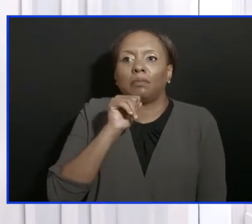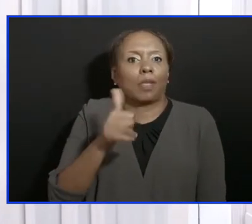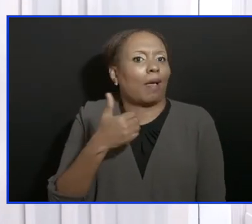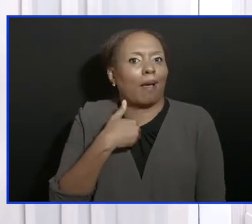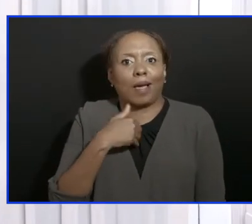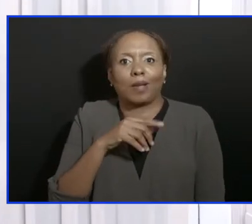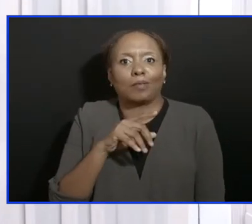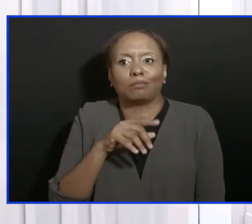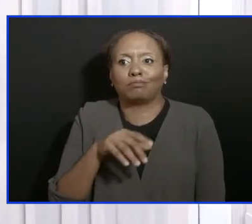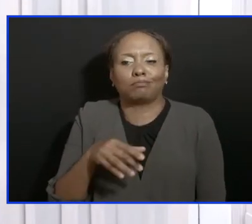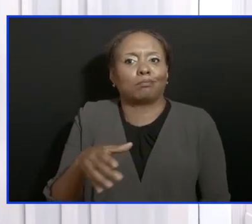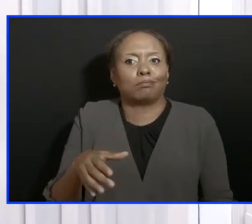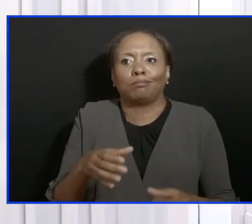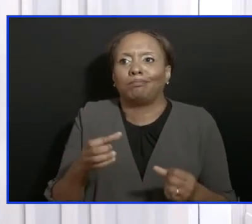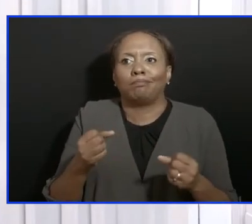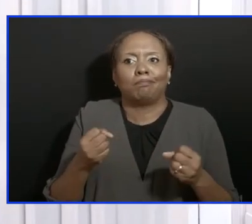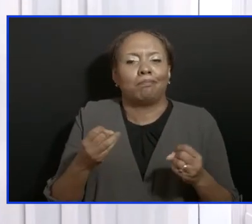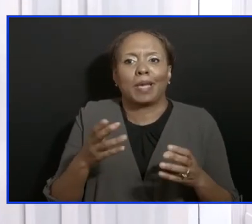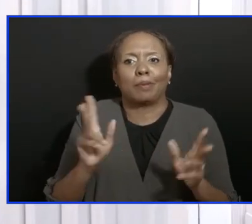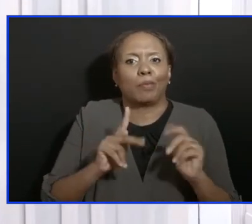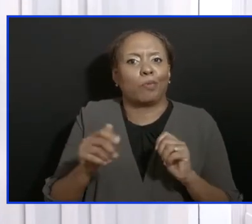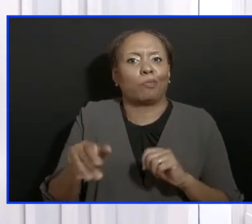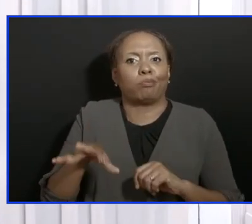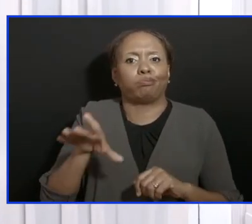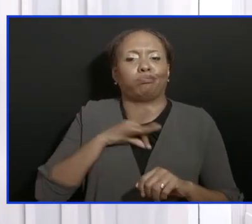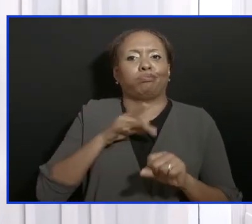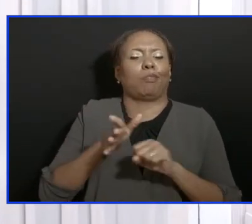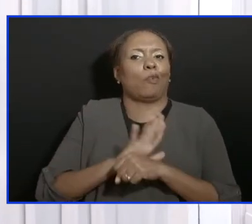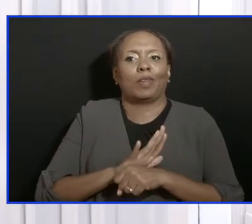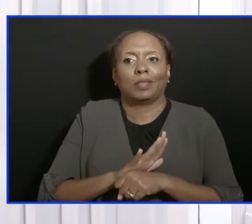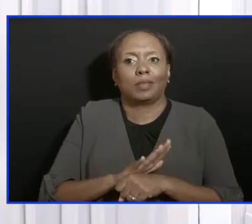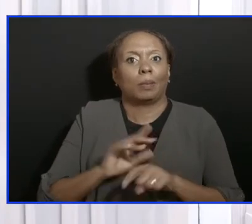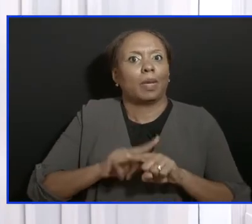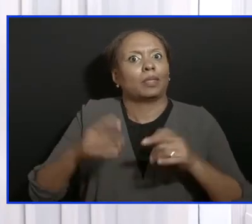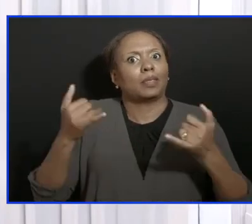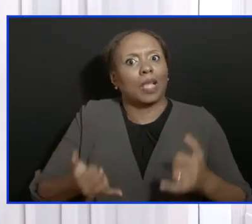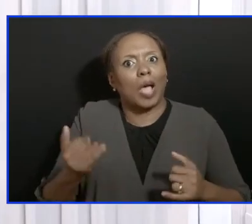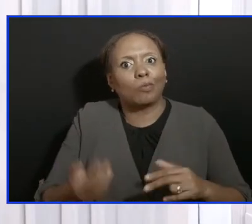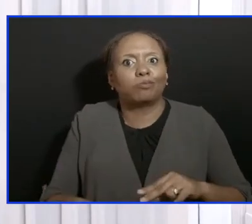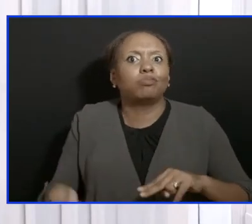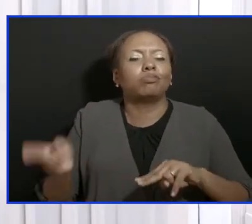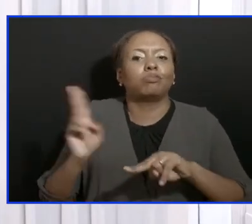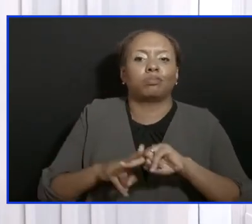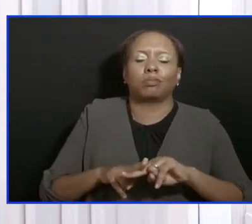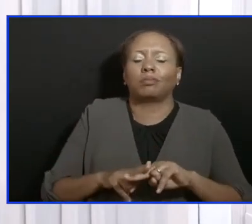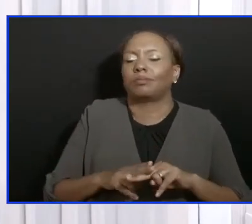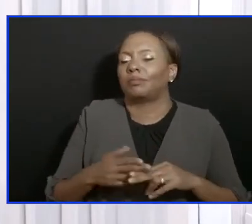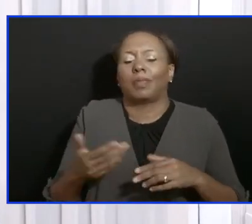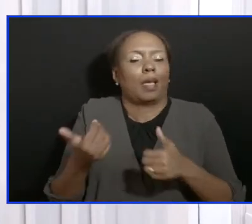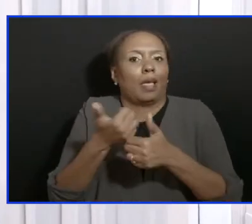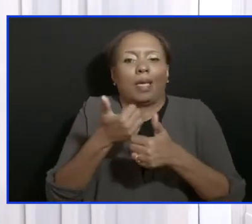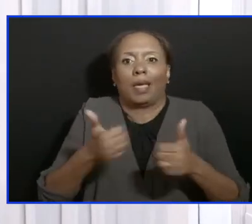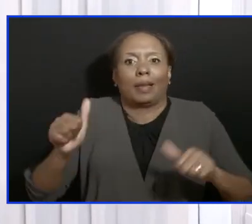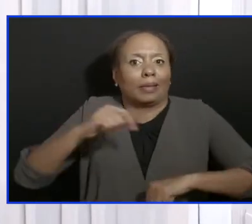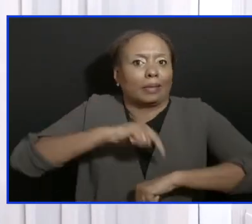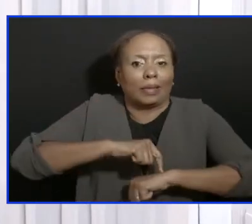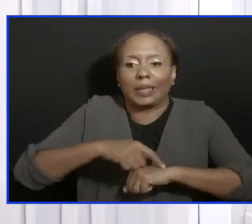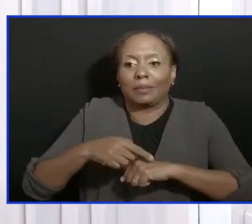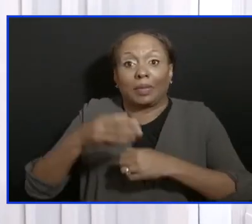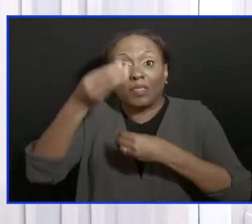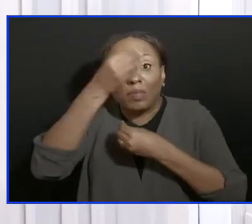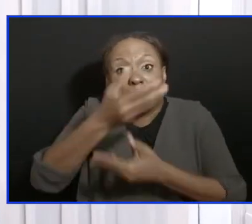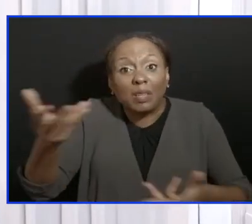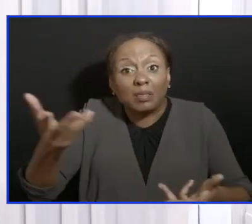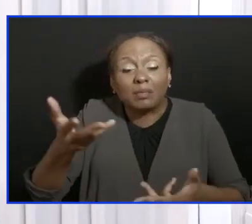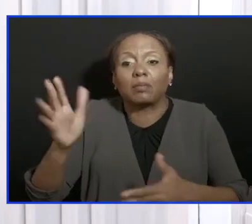that, believe you me, we will share the information as we get it, just as we've come today to you. Every time we've had a